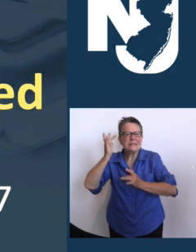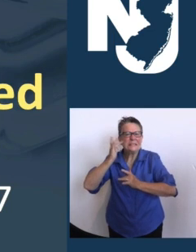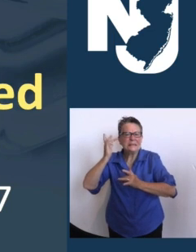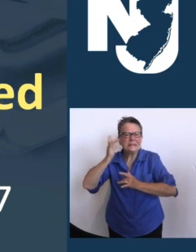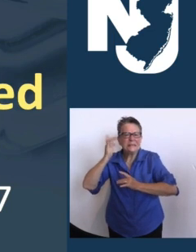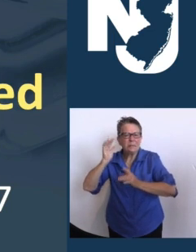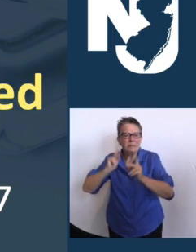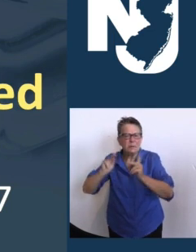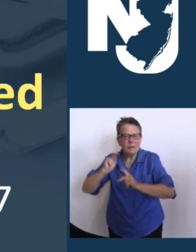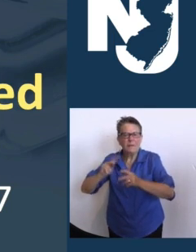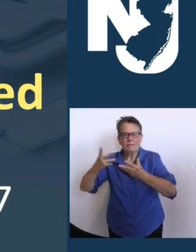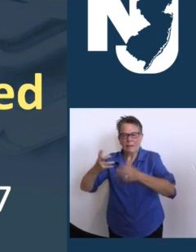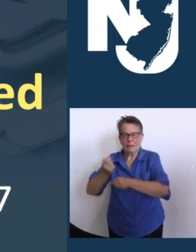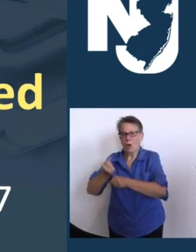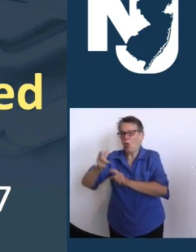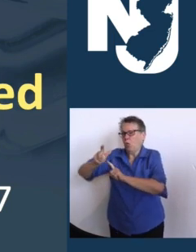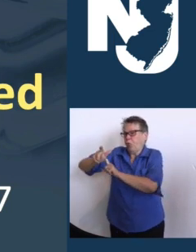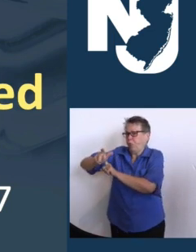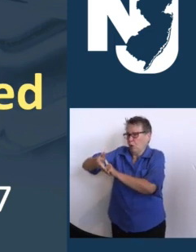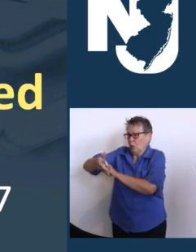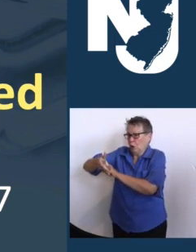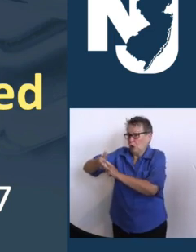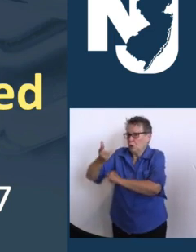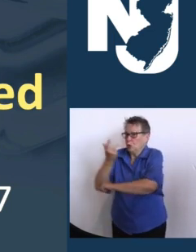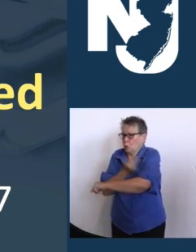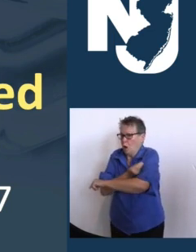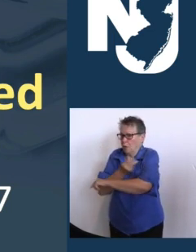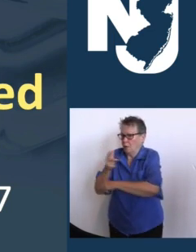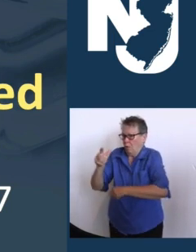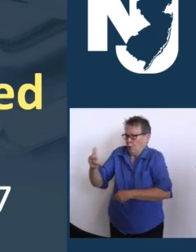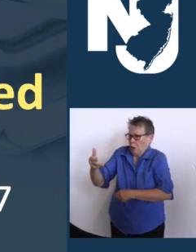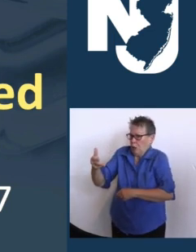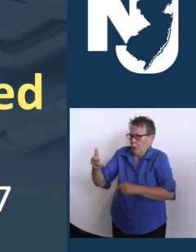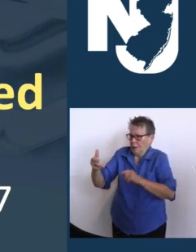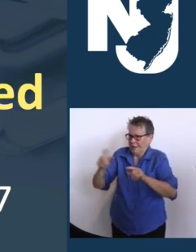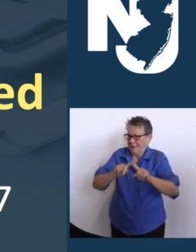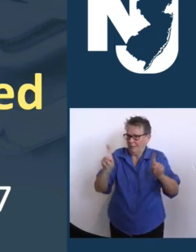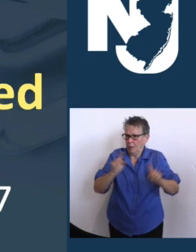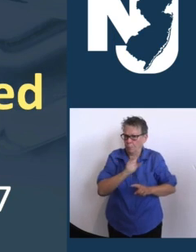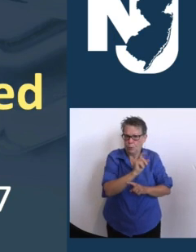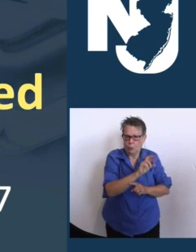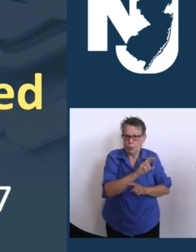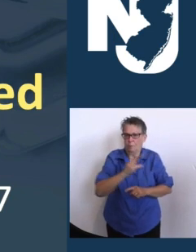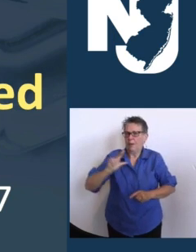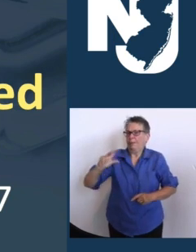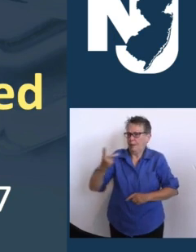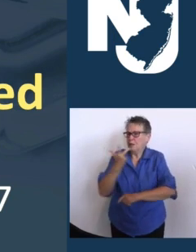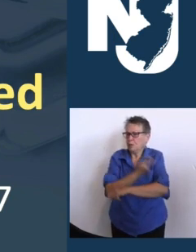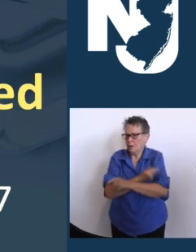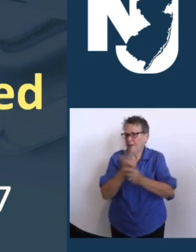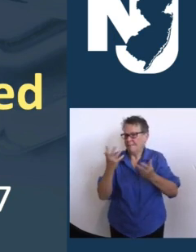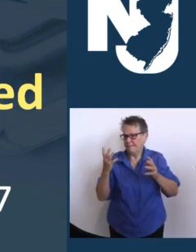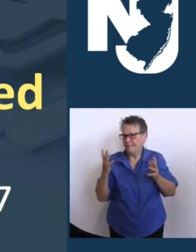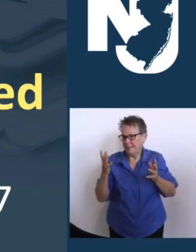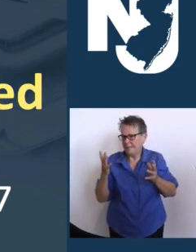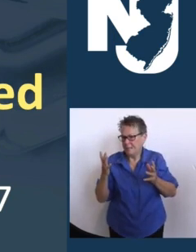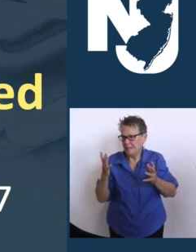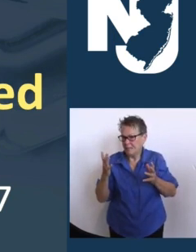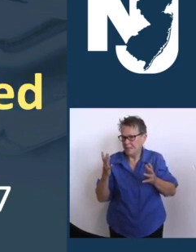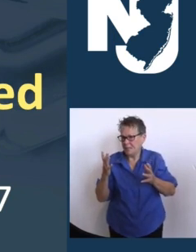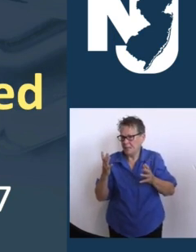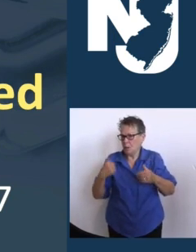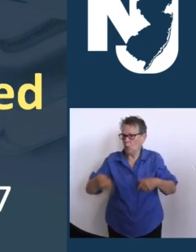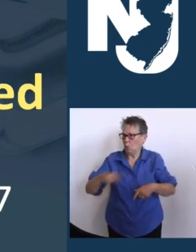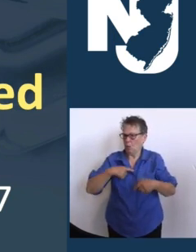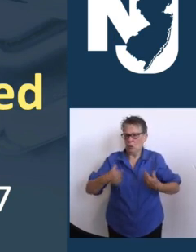third dose of those vaccines. We remain a national leader in vaccinations and we are incredibly proud of the program we've